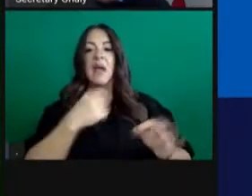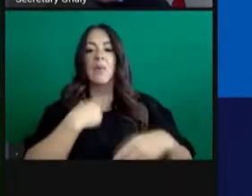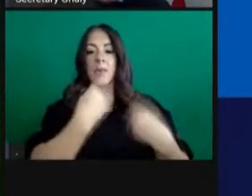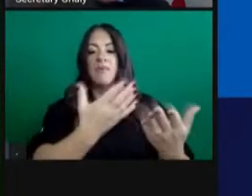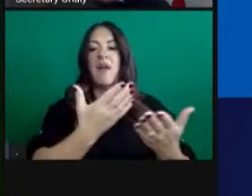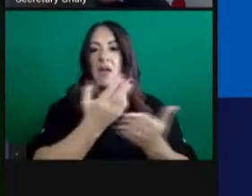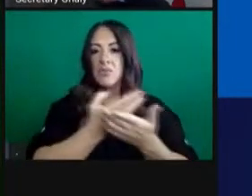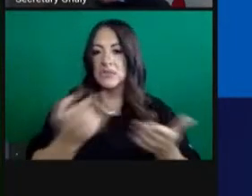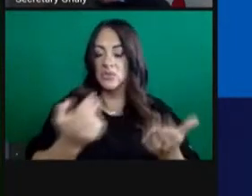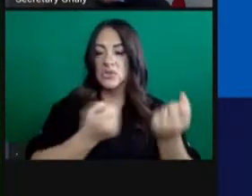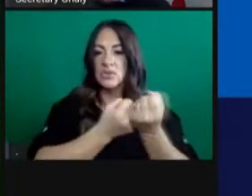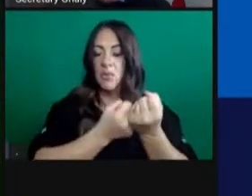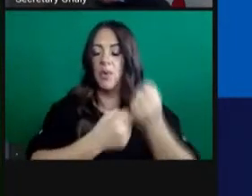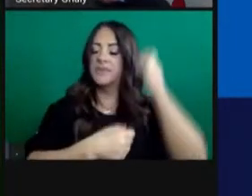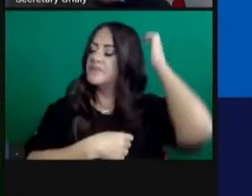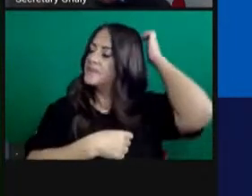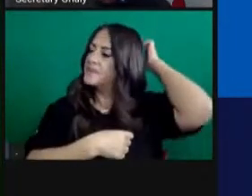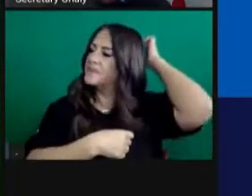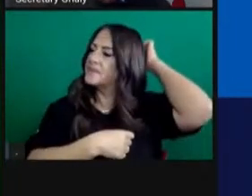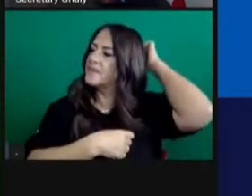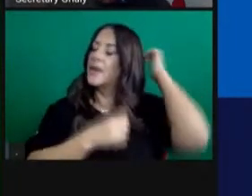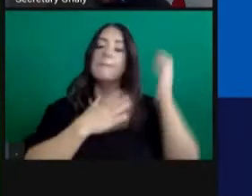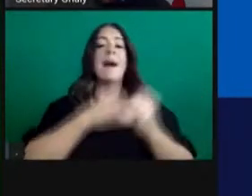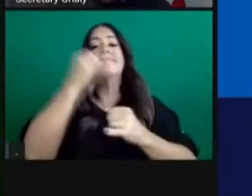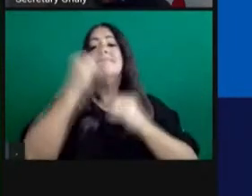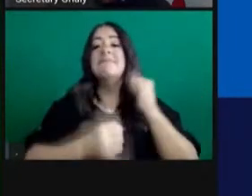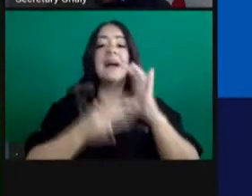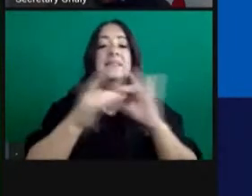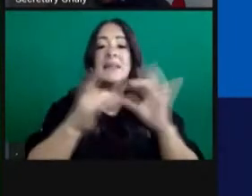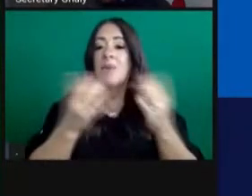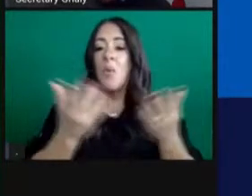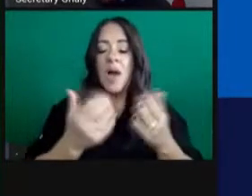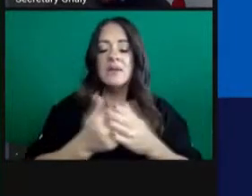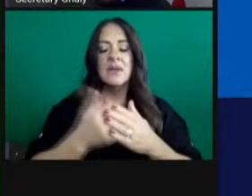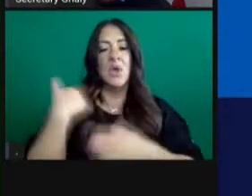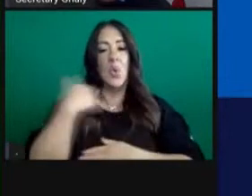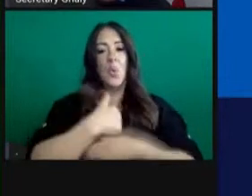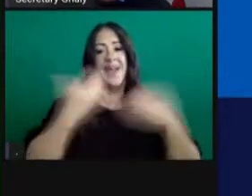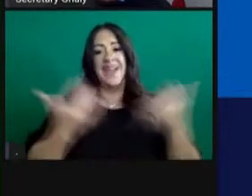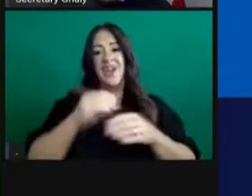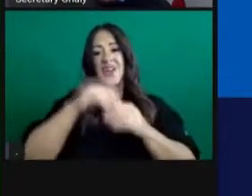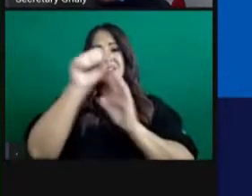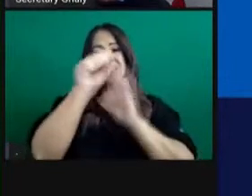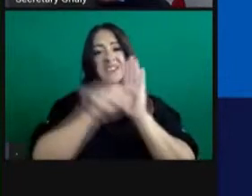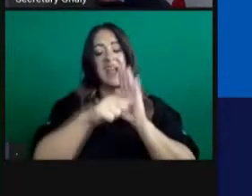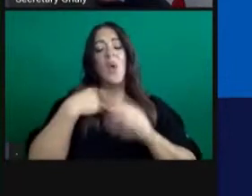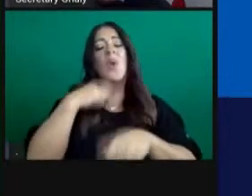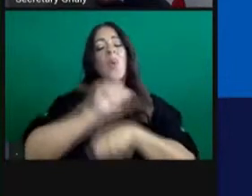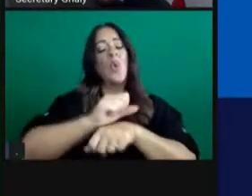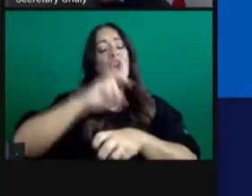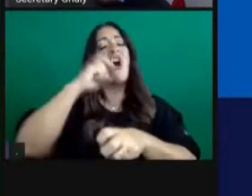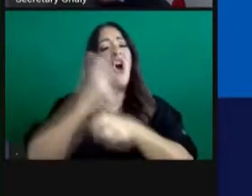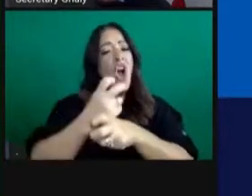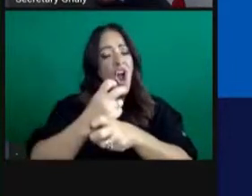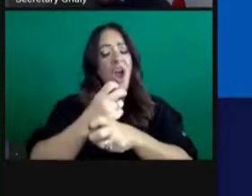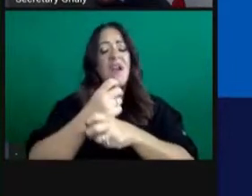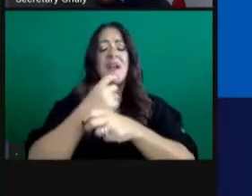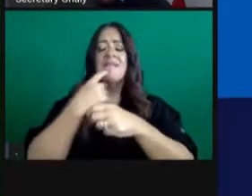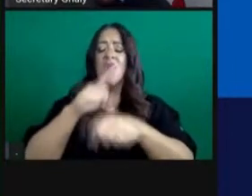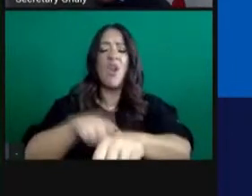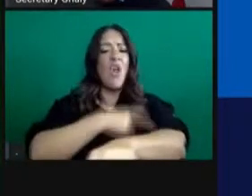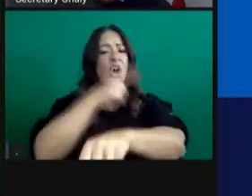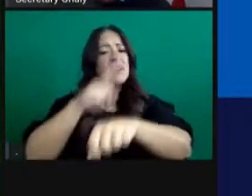The final statement I will make is we have worked as a state so hard and so long to be ready.